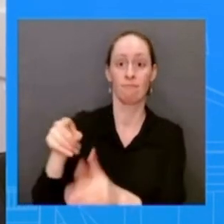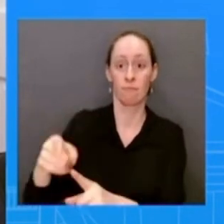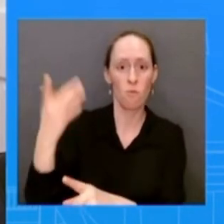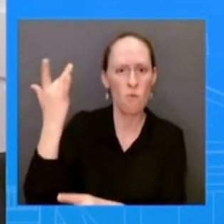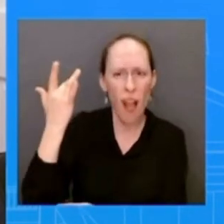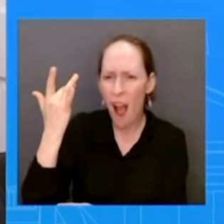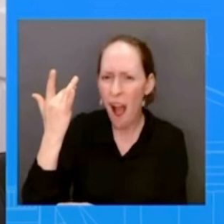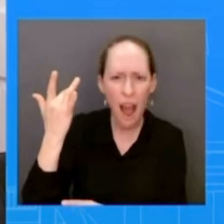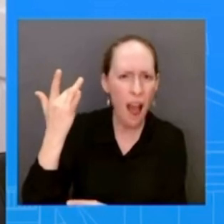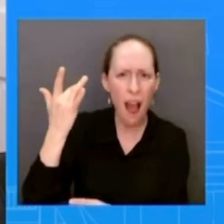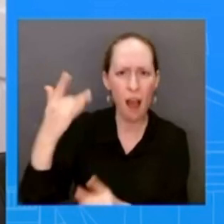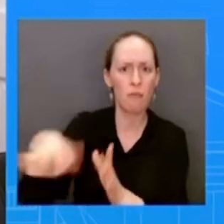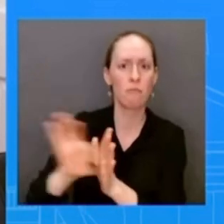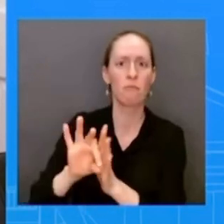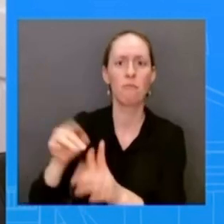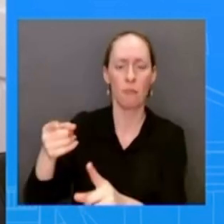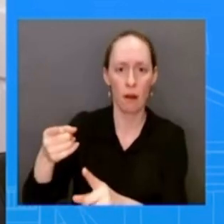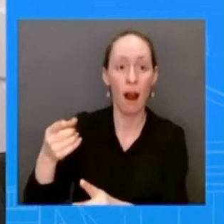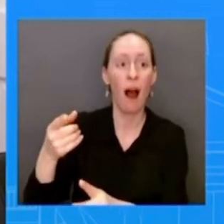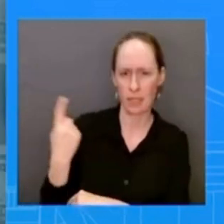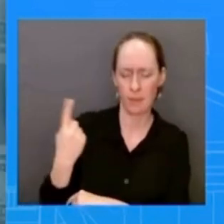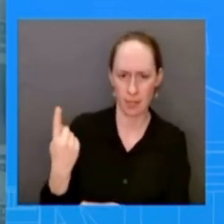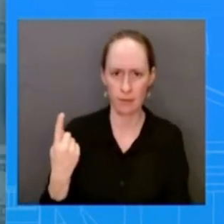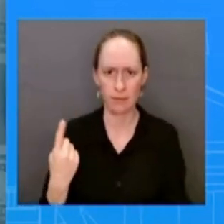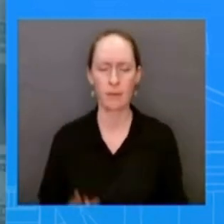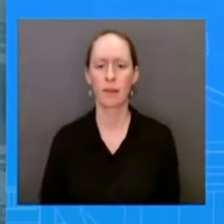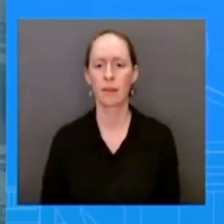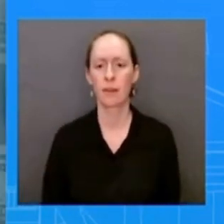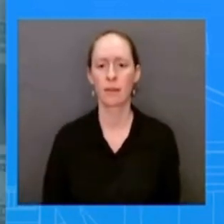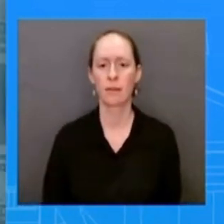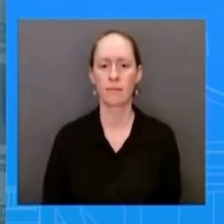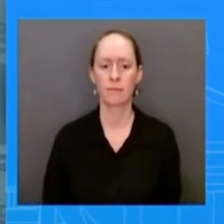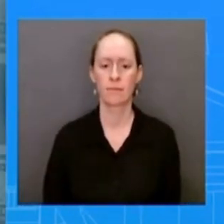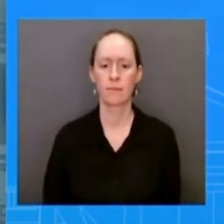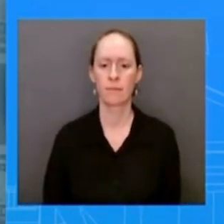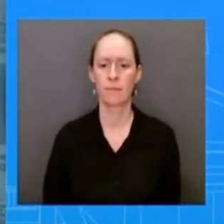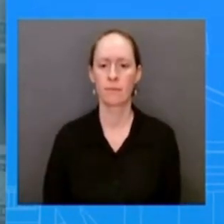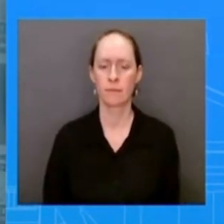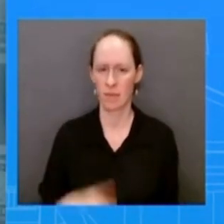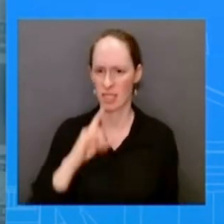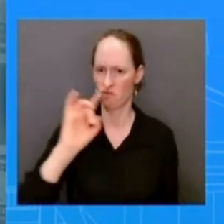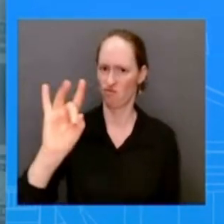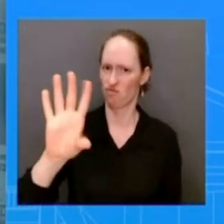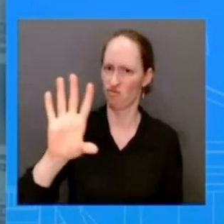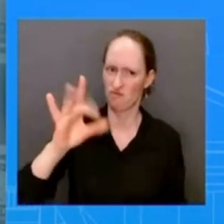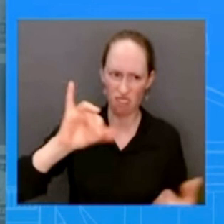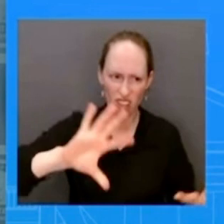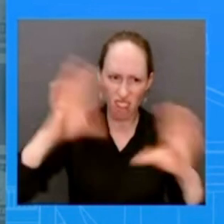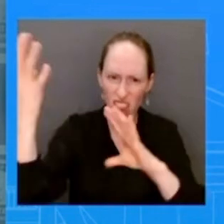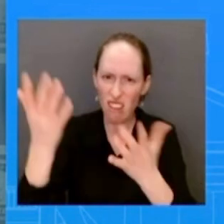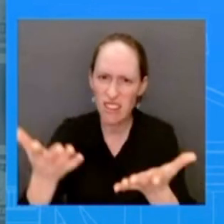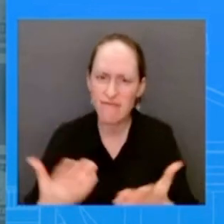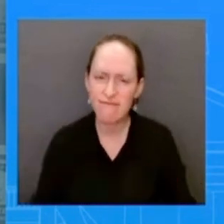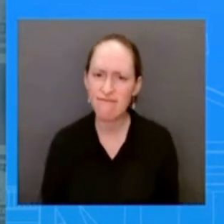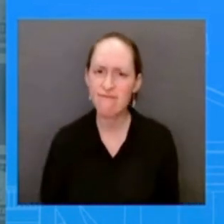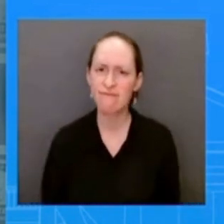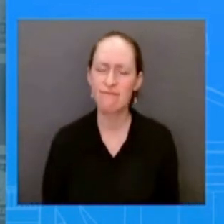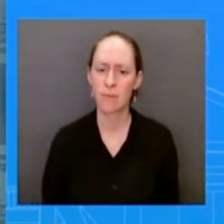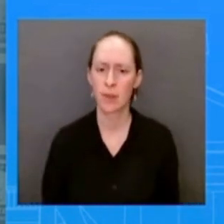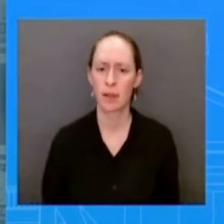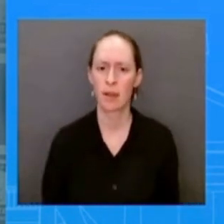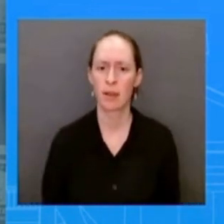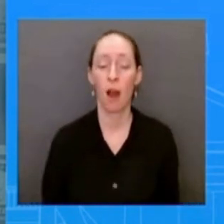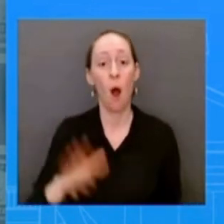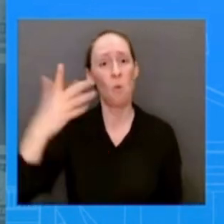dominant industries with assistance from unlimited dark money get to choose she has tremendous intellect and experience and we thought and we you know believe